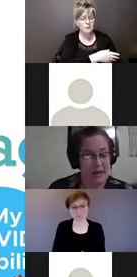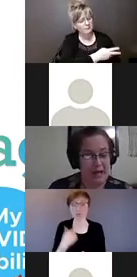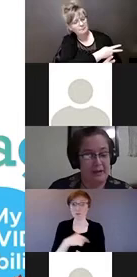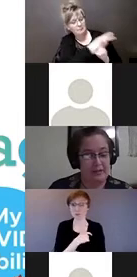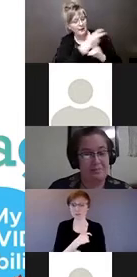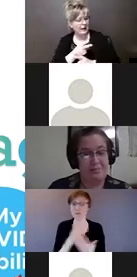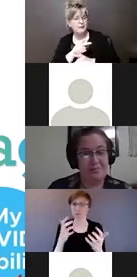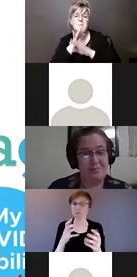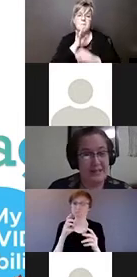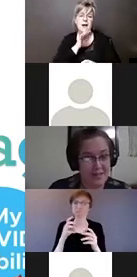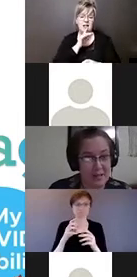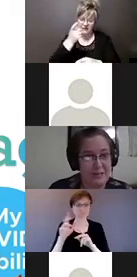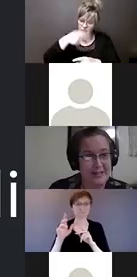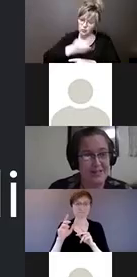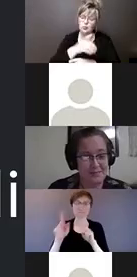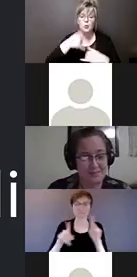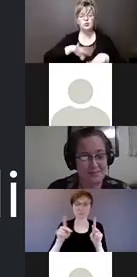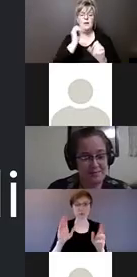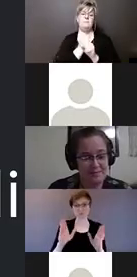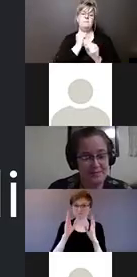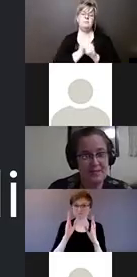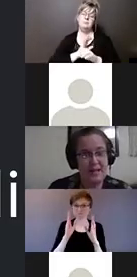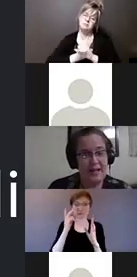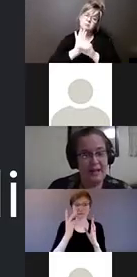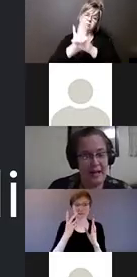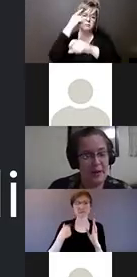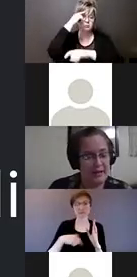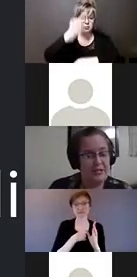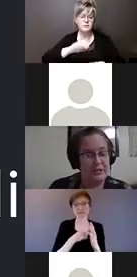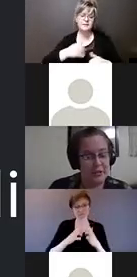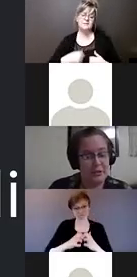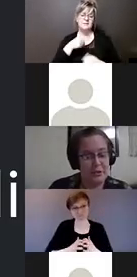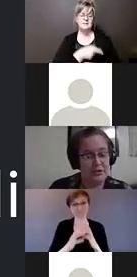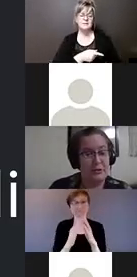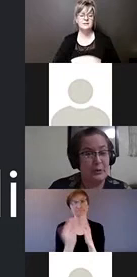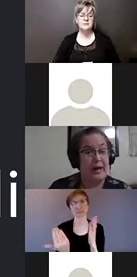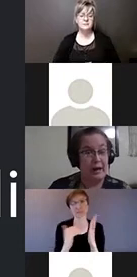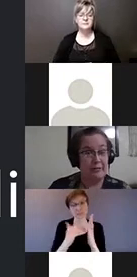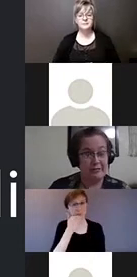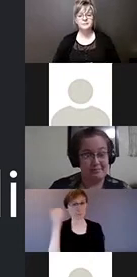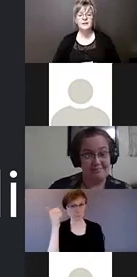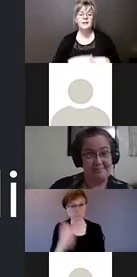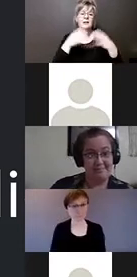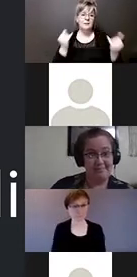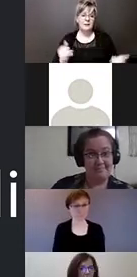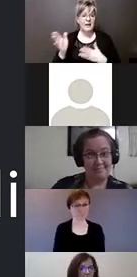build back better. Next slide, please. And now I'd like to introduce to you, Anaph.